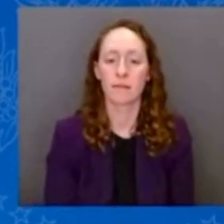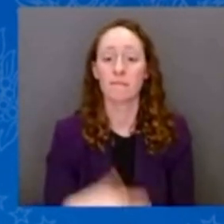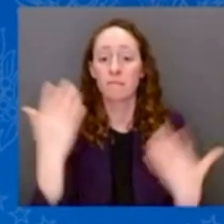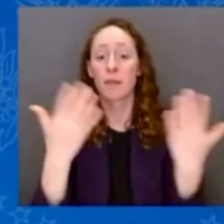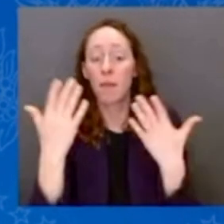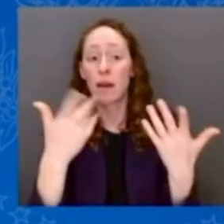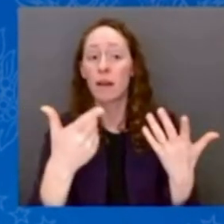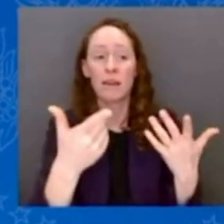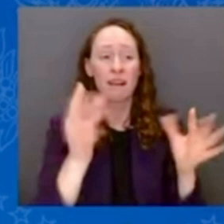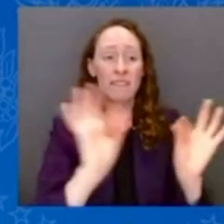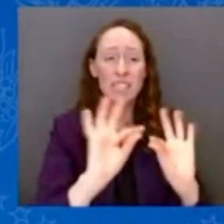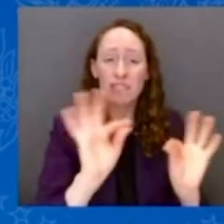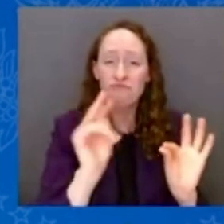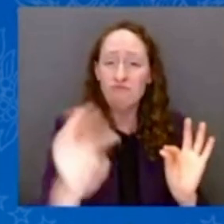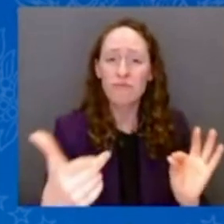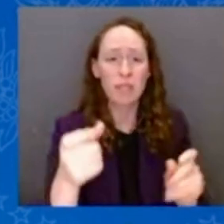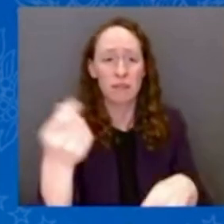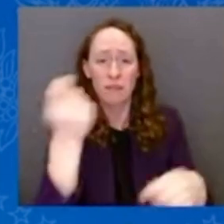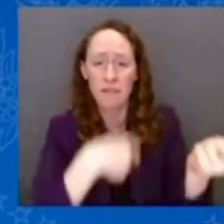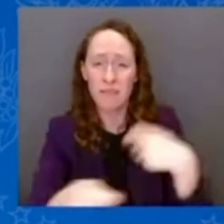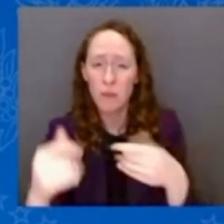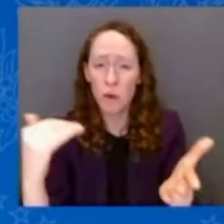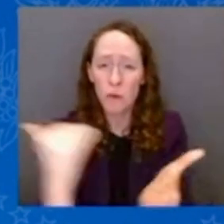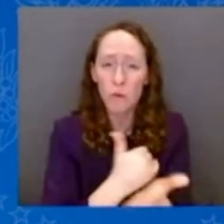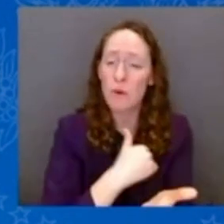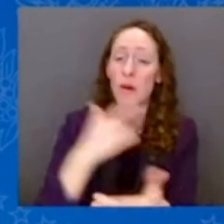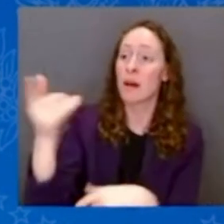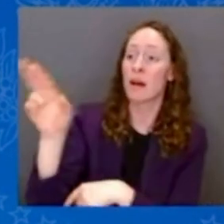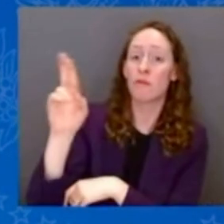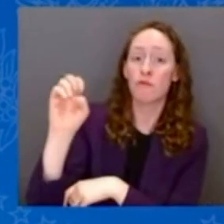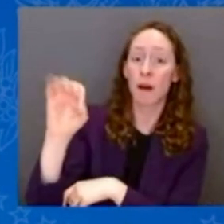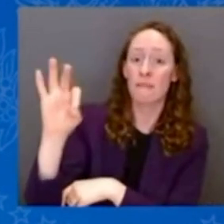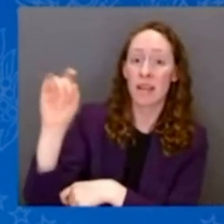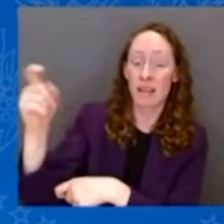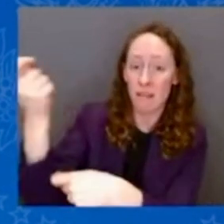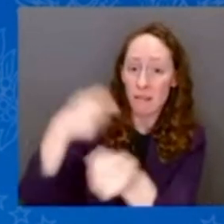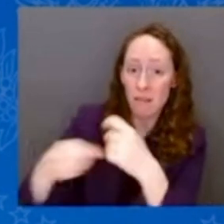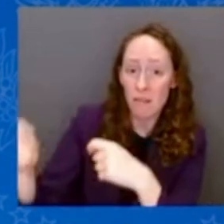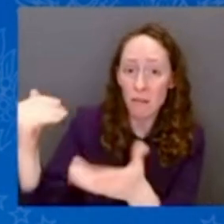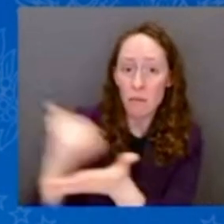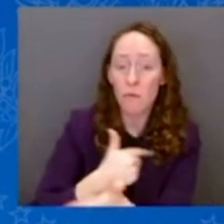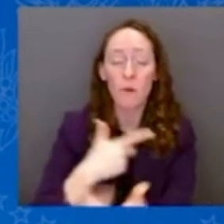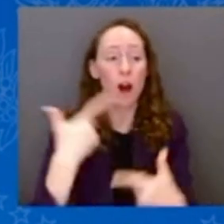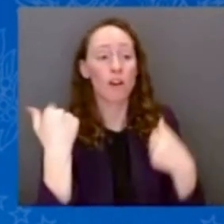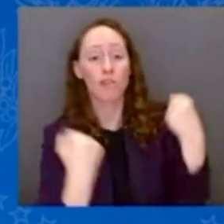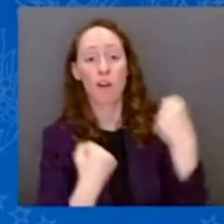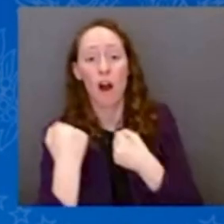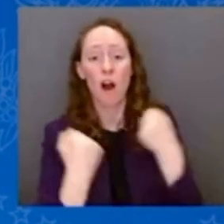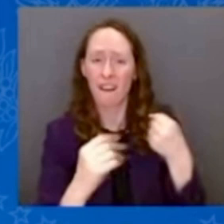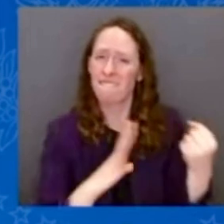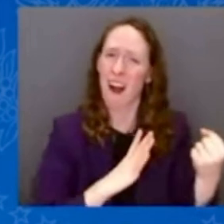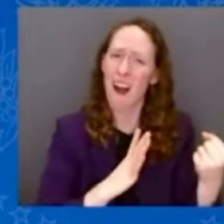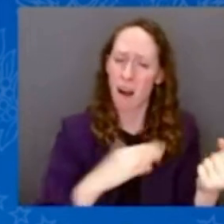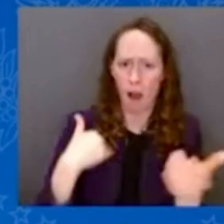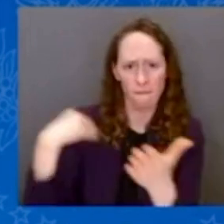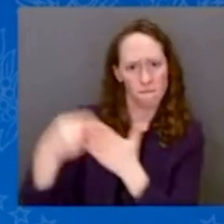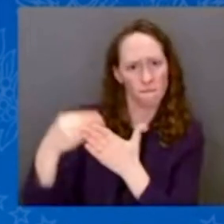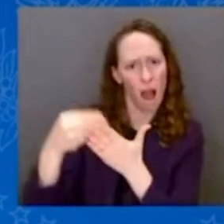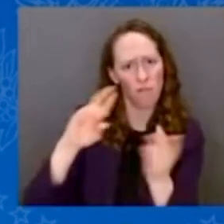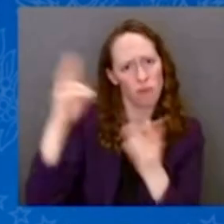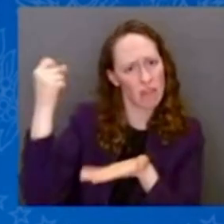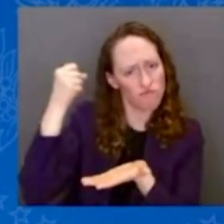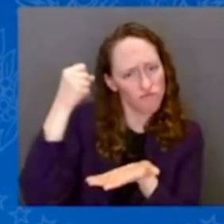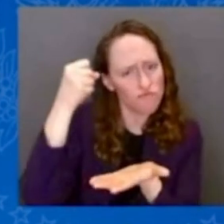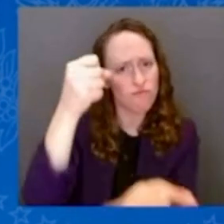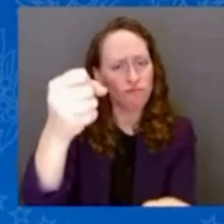You know, after talking to Benny and your governor, today, I authorized the federal government to cover 100 percent of the